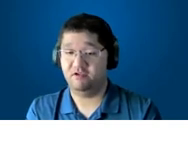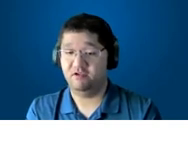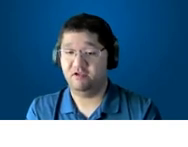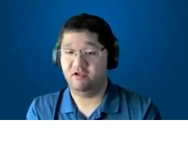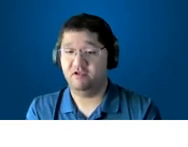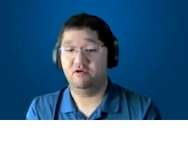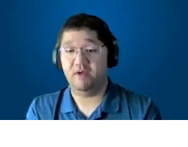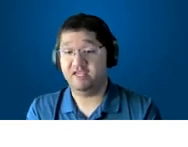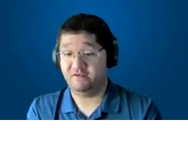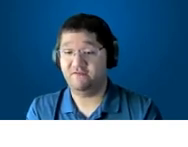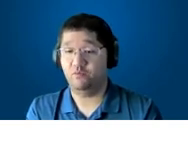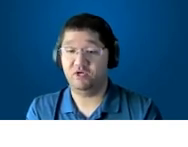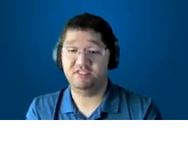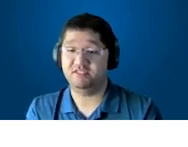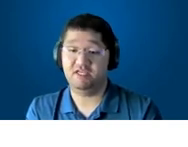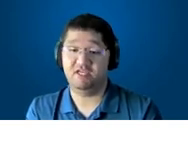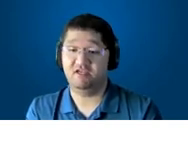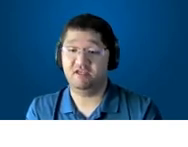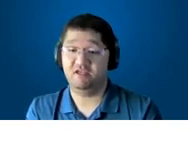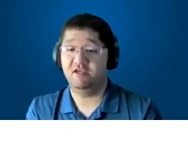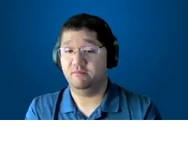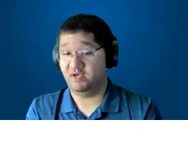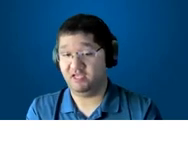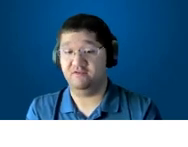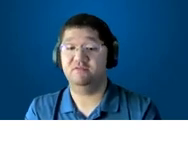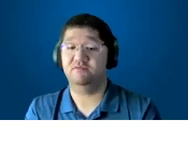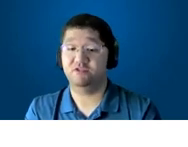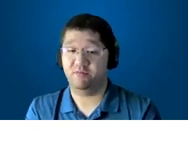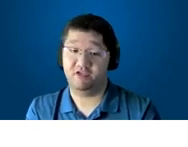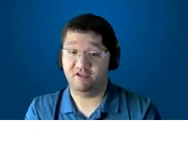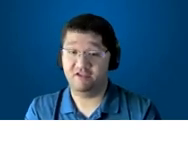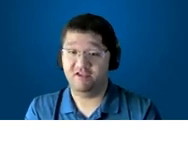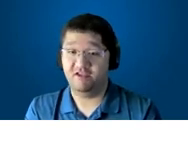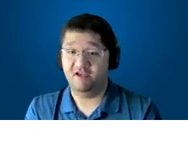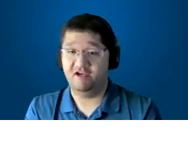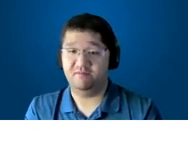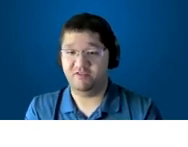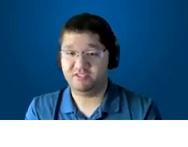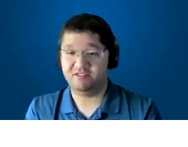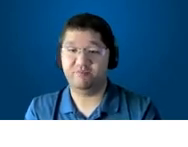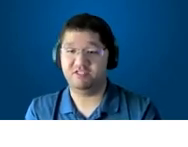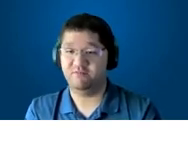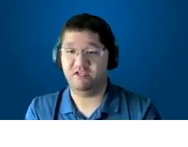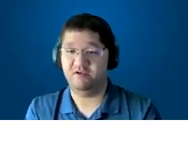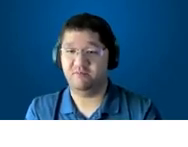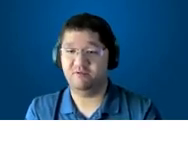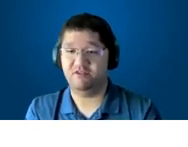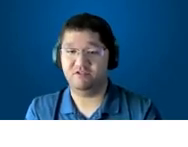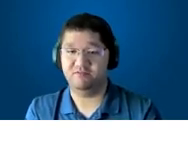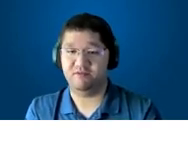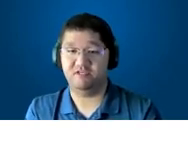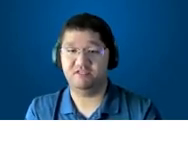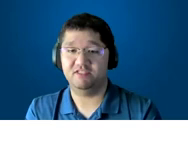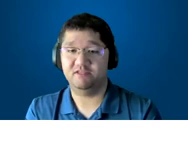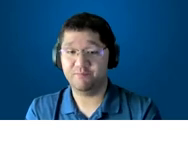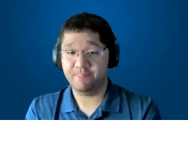drummer you know my gift wasn't singing my gift was drumming um and this is a picture of me um playing